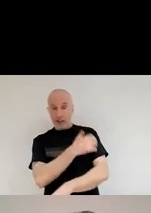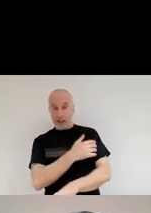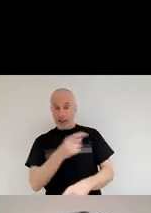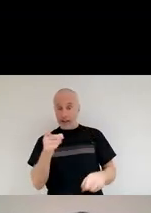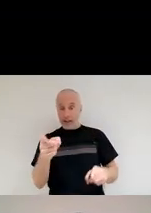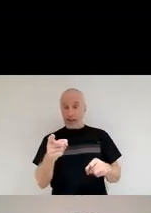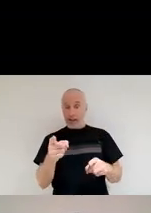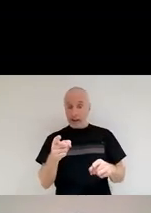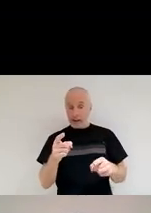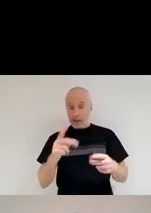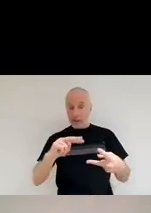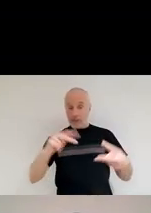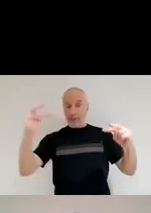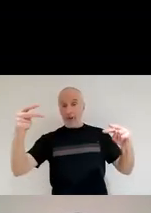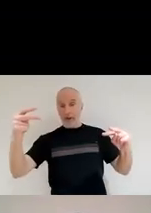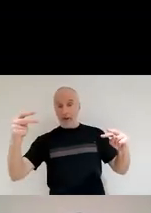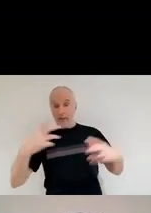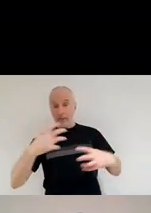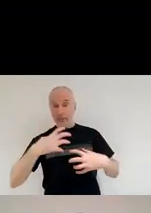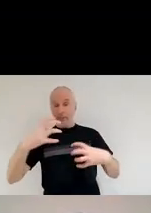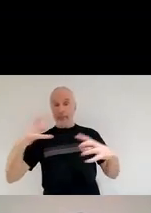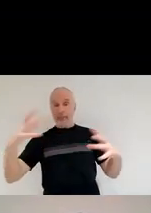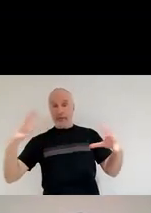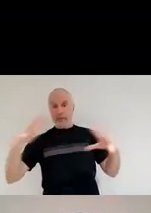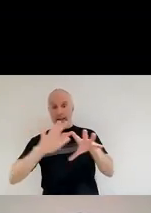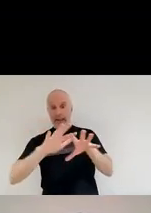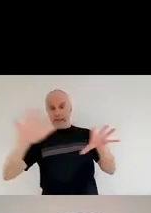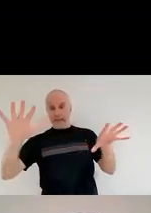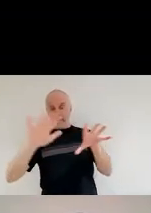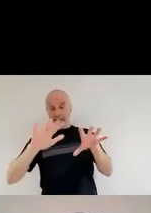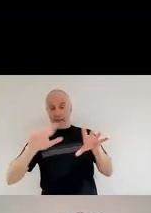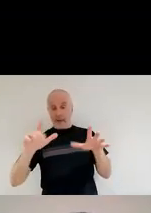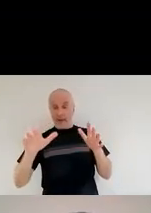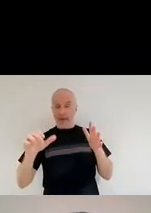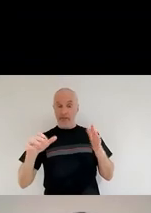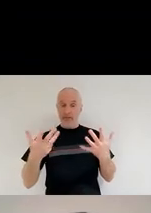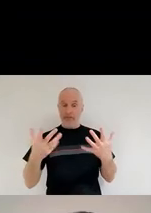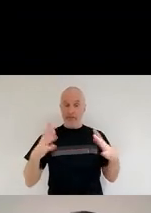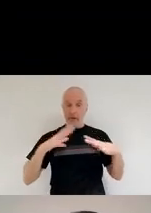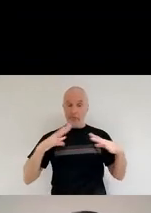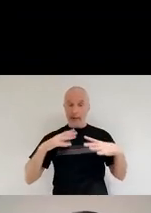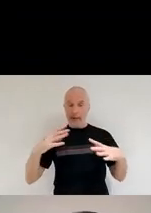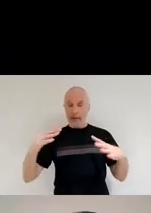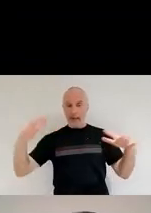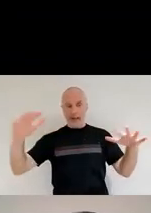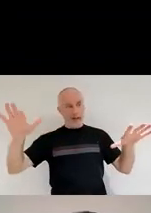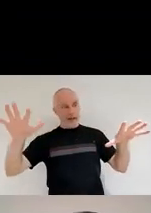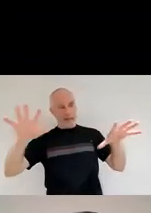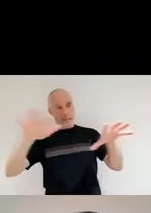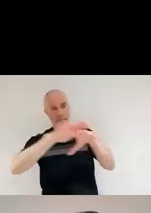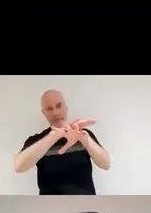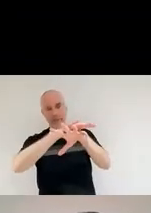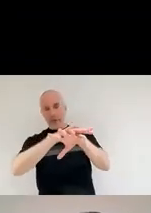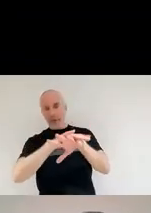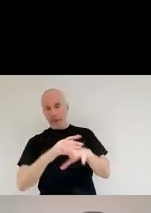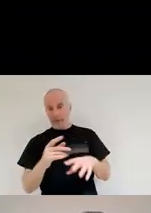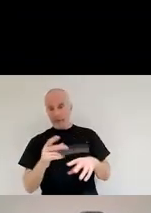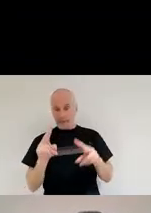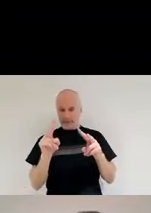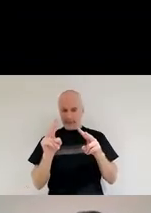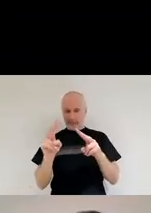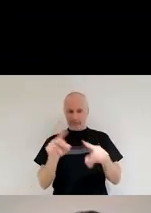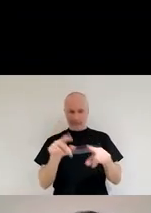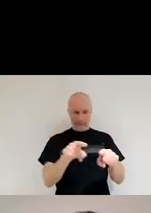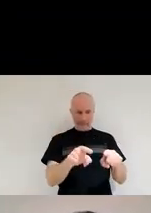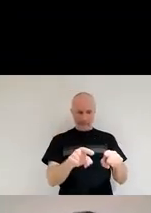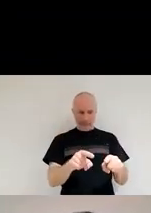And you can see that the region where the reverse shock has already passed through doesn't have much a dusty globe, right? If you look here